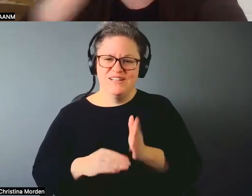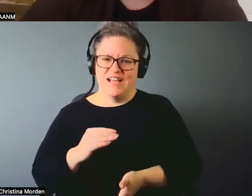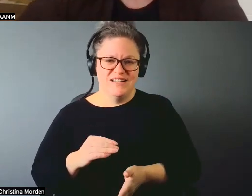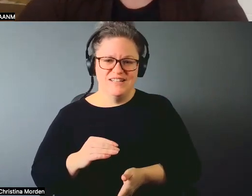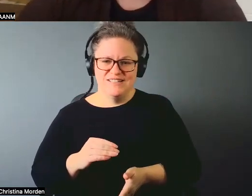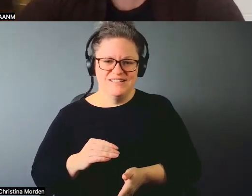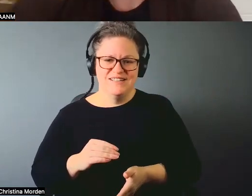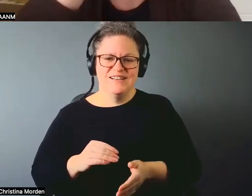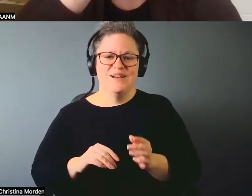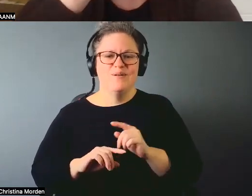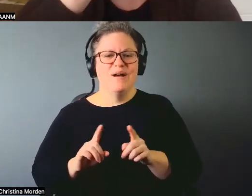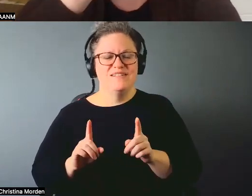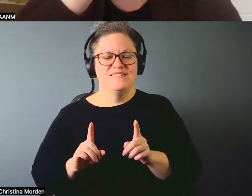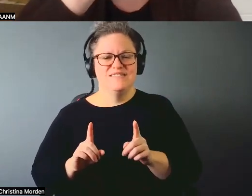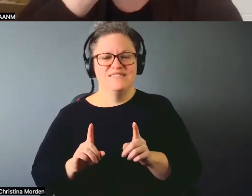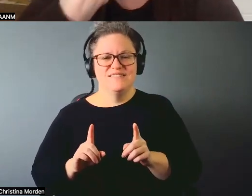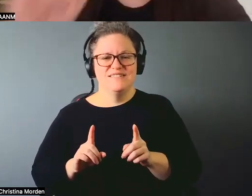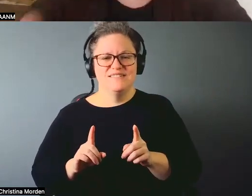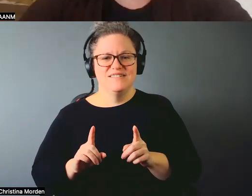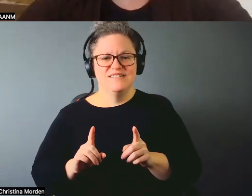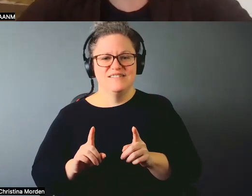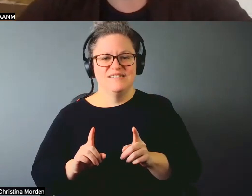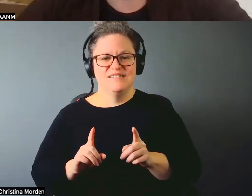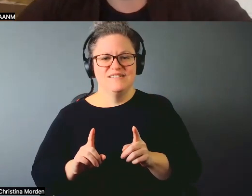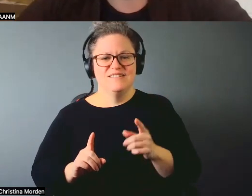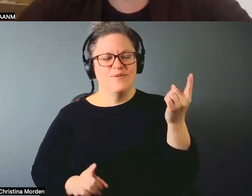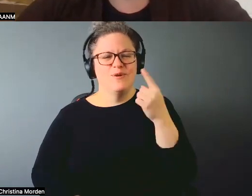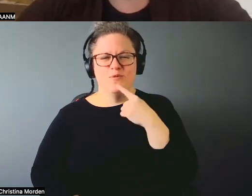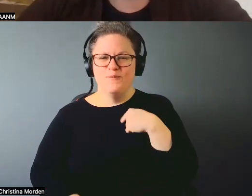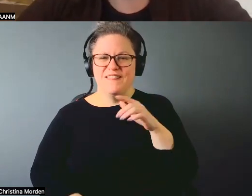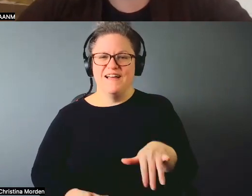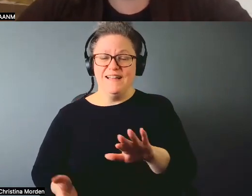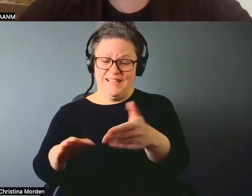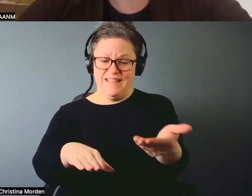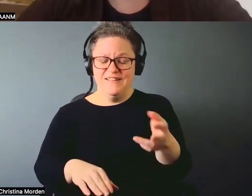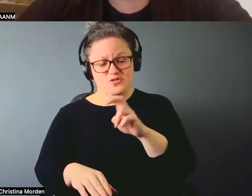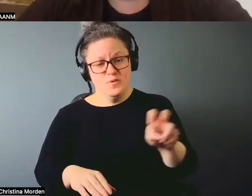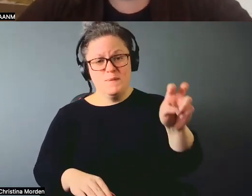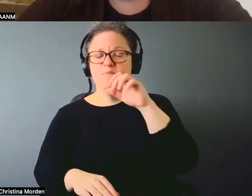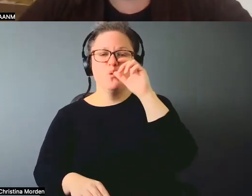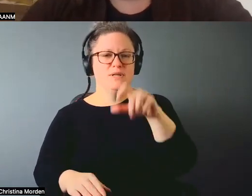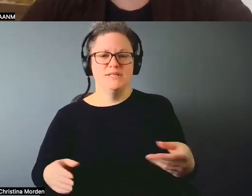plane? But yeah, somebody said that to me one day, you know, it's the trip you don't have to pack for.